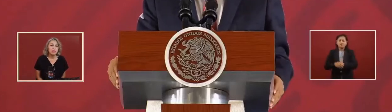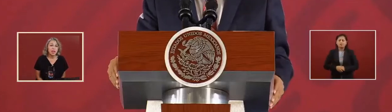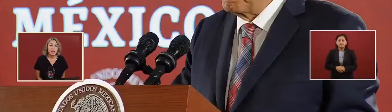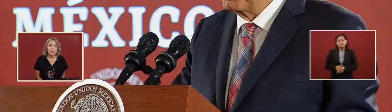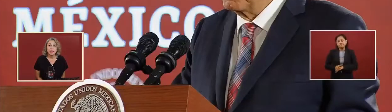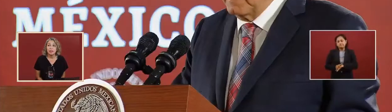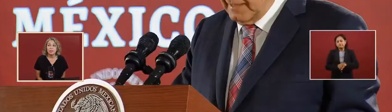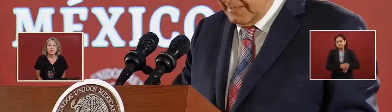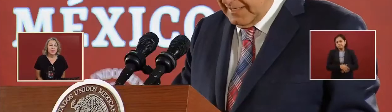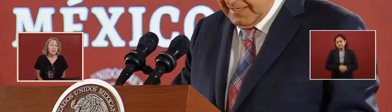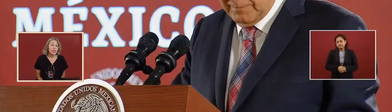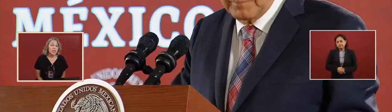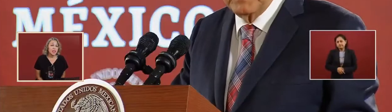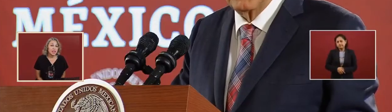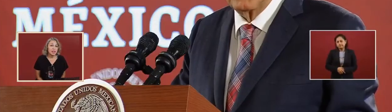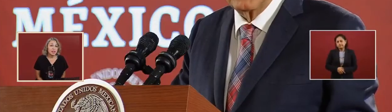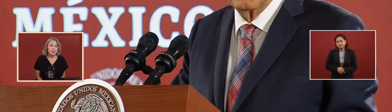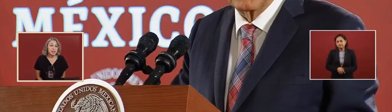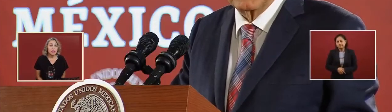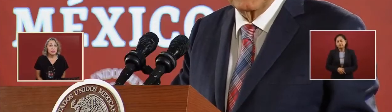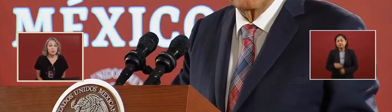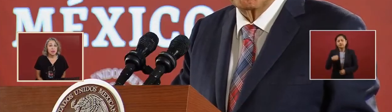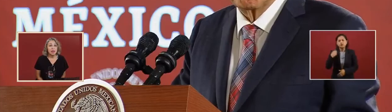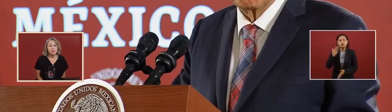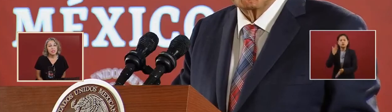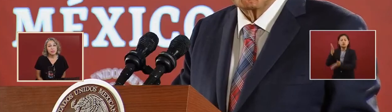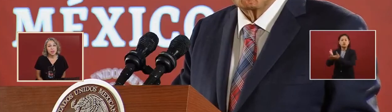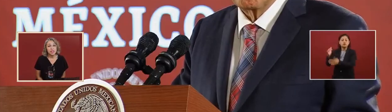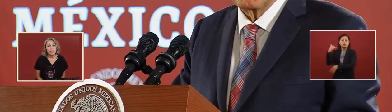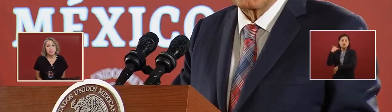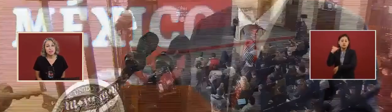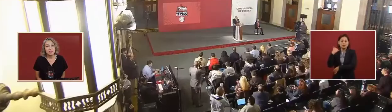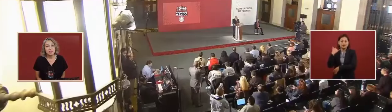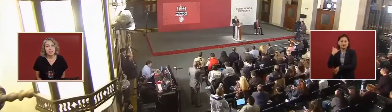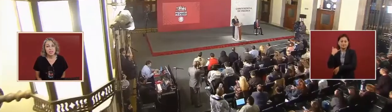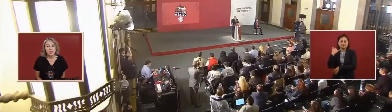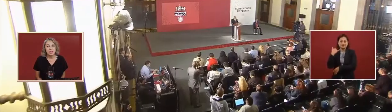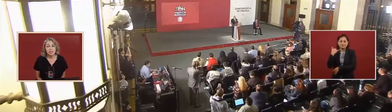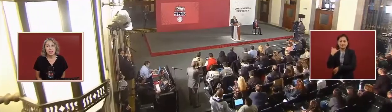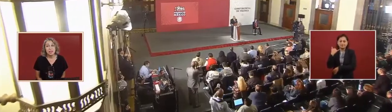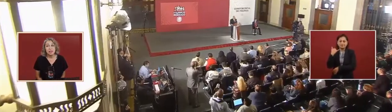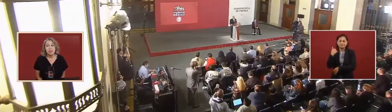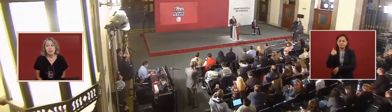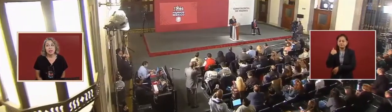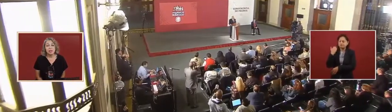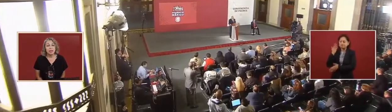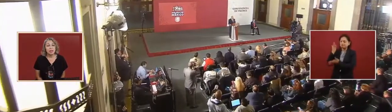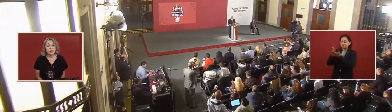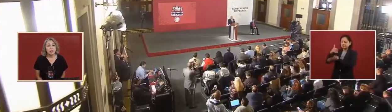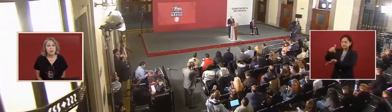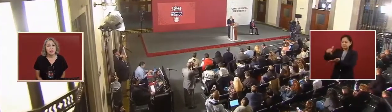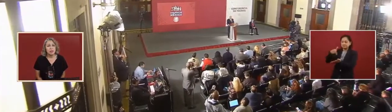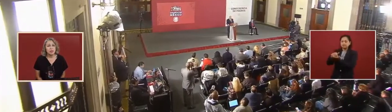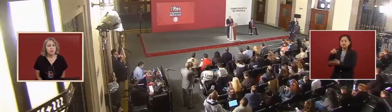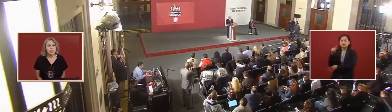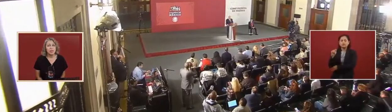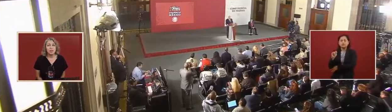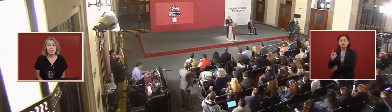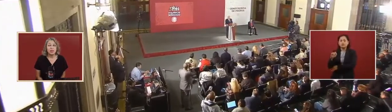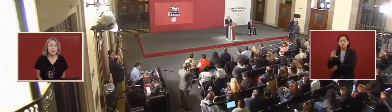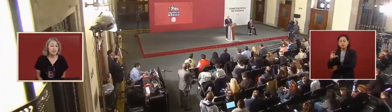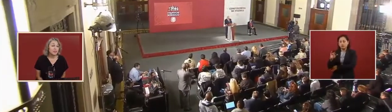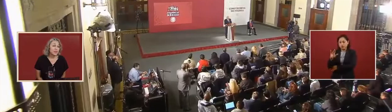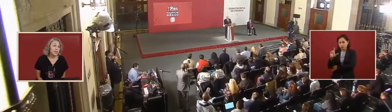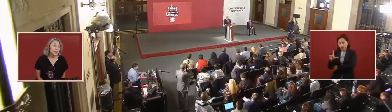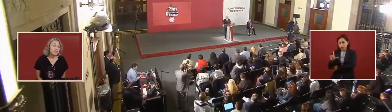And when I was in the peninsula of Yucatan, there's a hospital